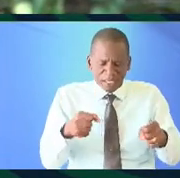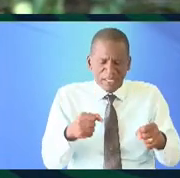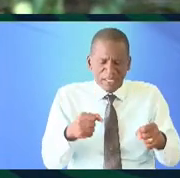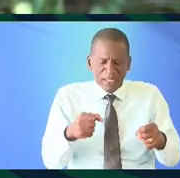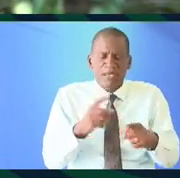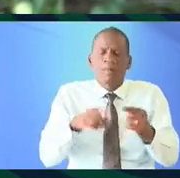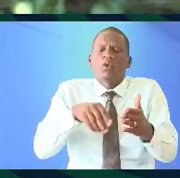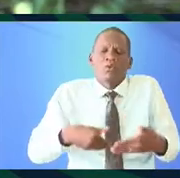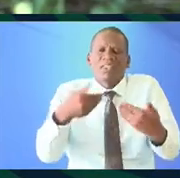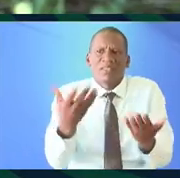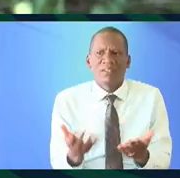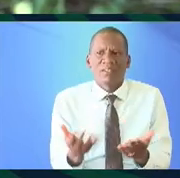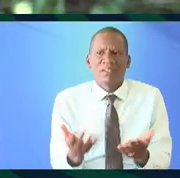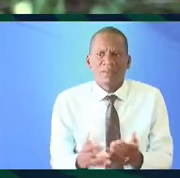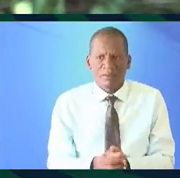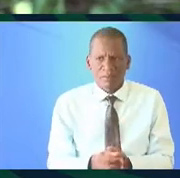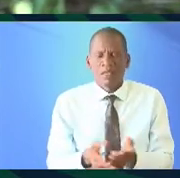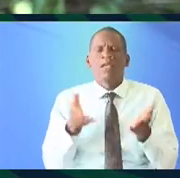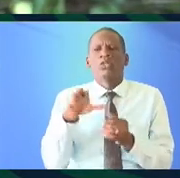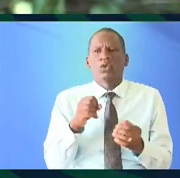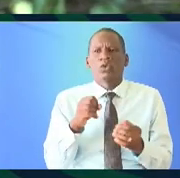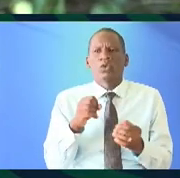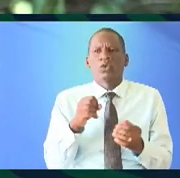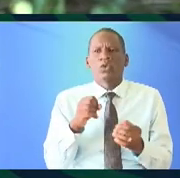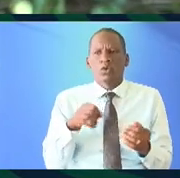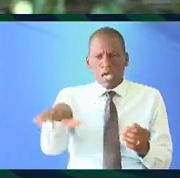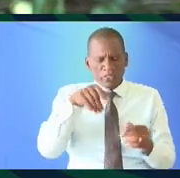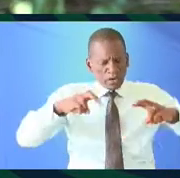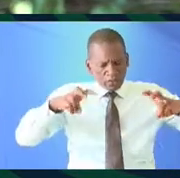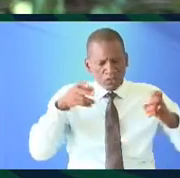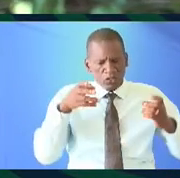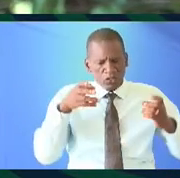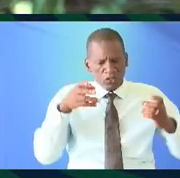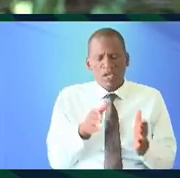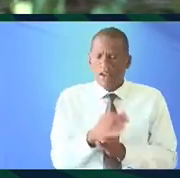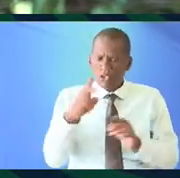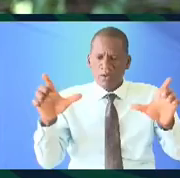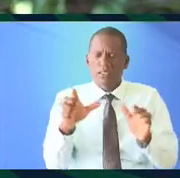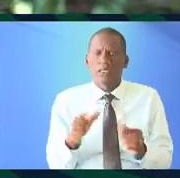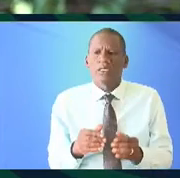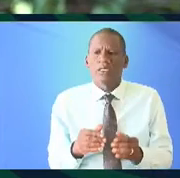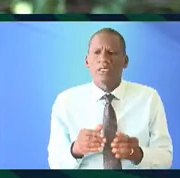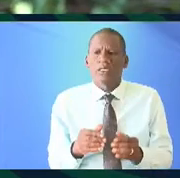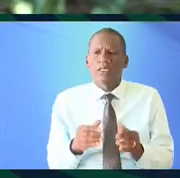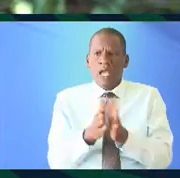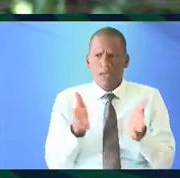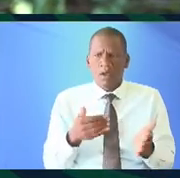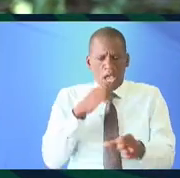but okay so what is the offering so around this investigation on visual language and motive